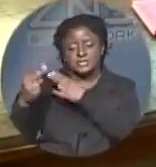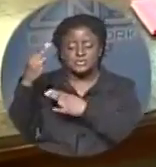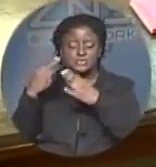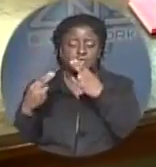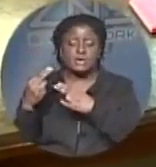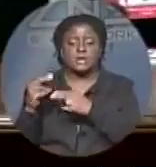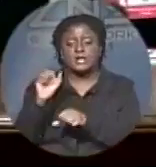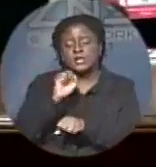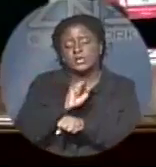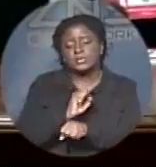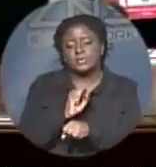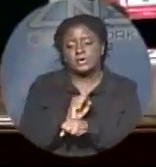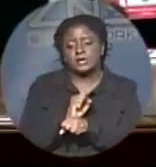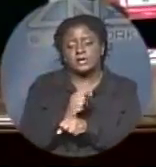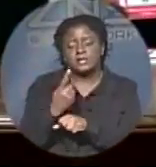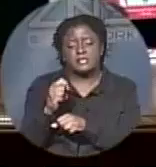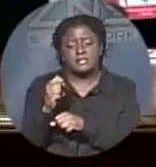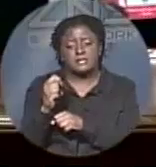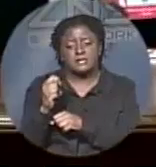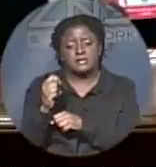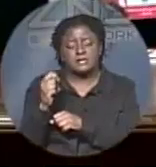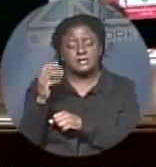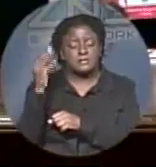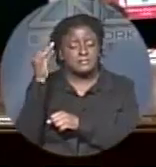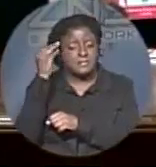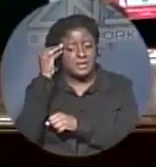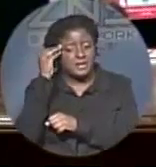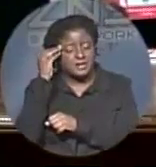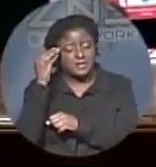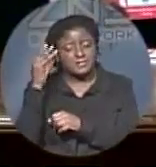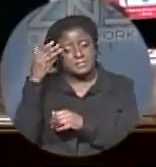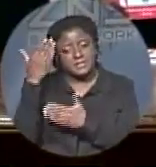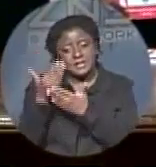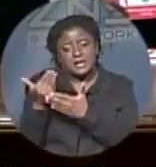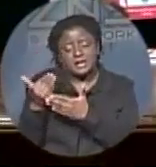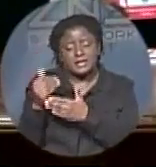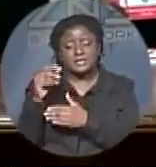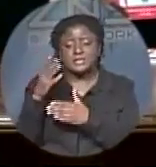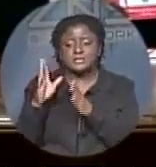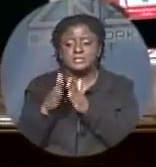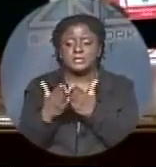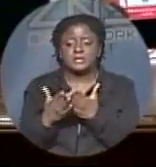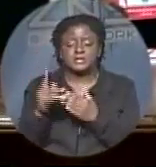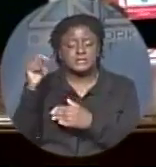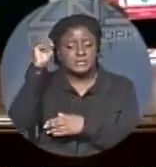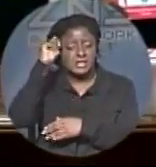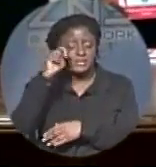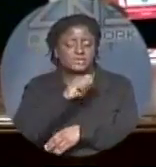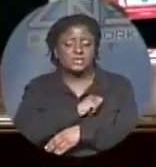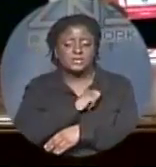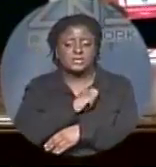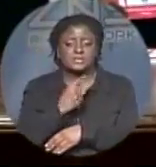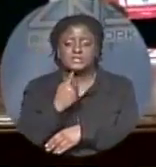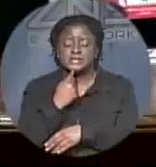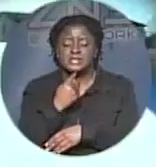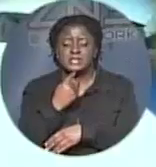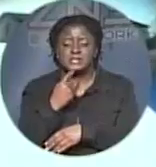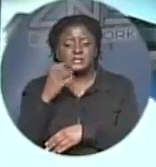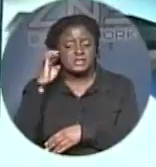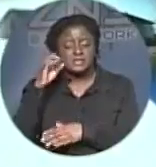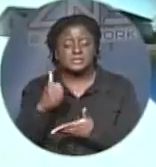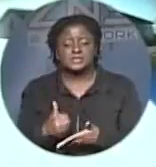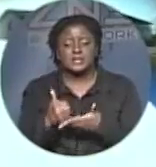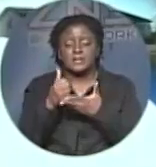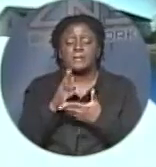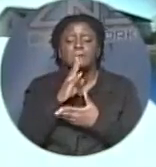Now, the mastermind behind the design of the book, Tex Turnquest, says he couldn't have completed the book without the help of Bishop Gilbert Thompson and